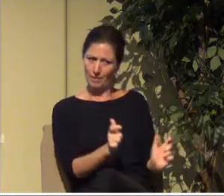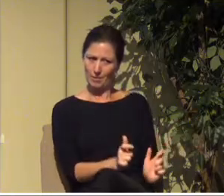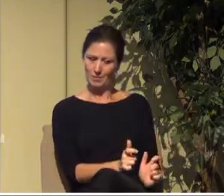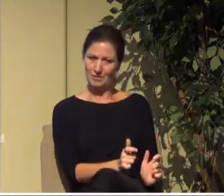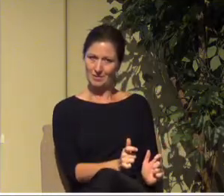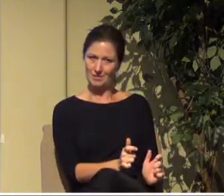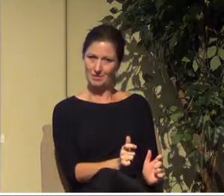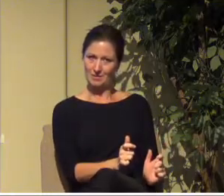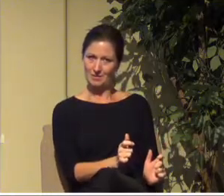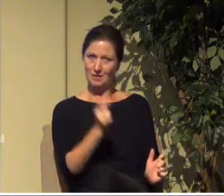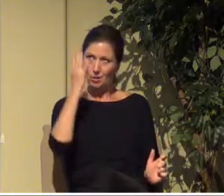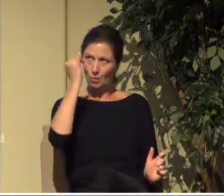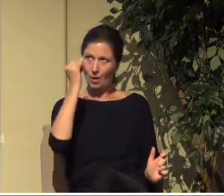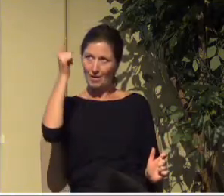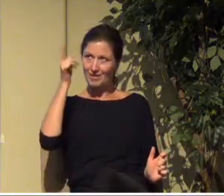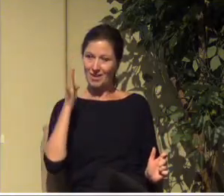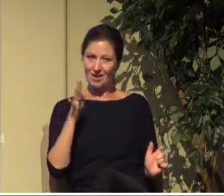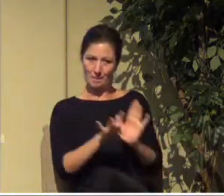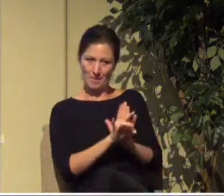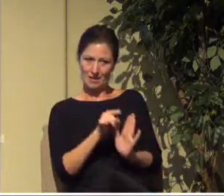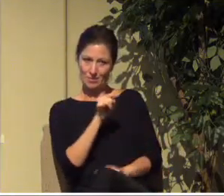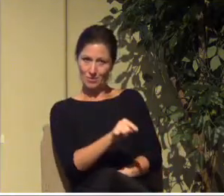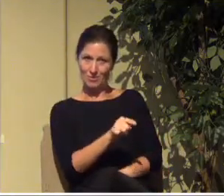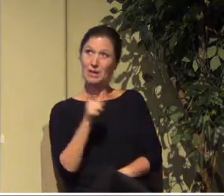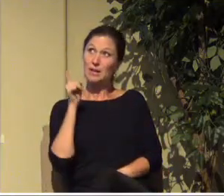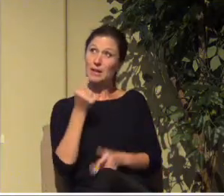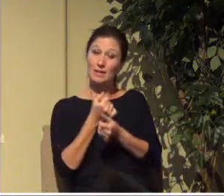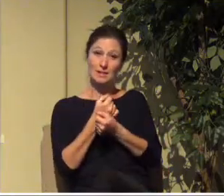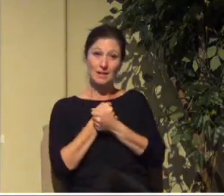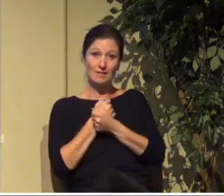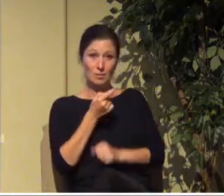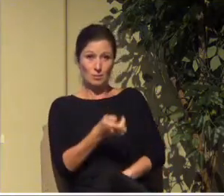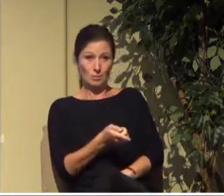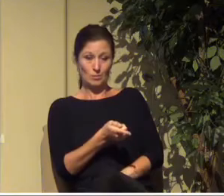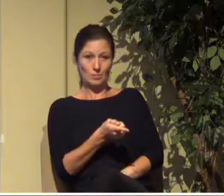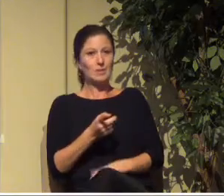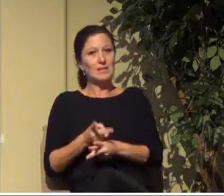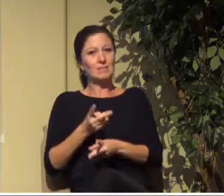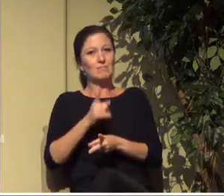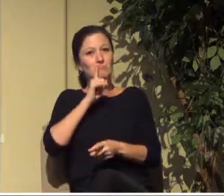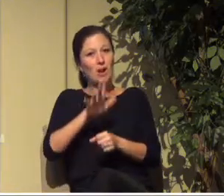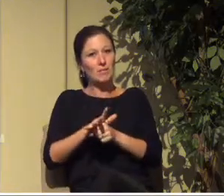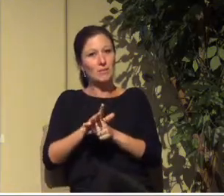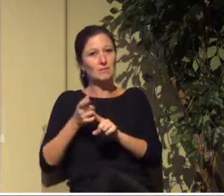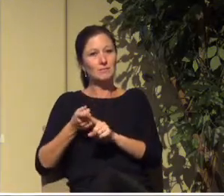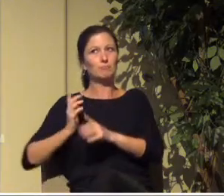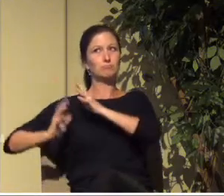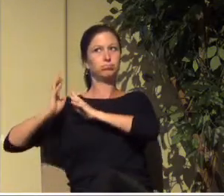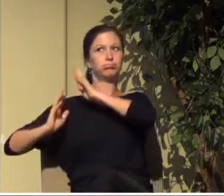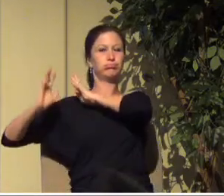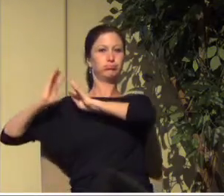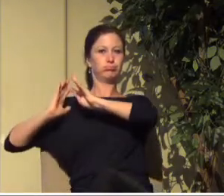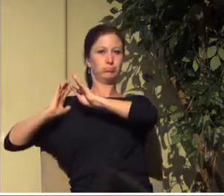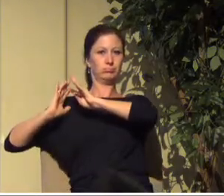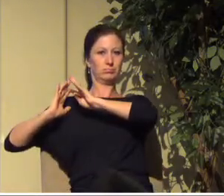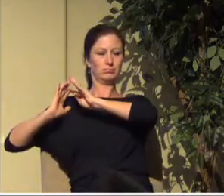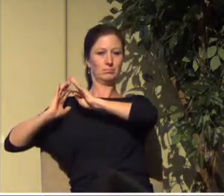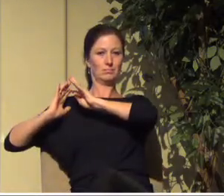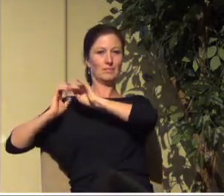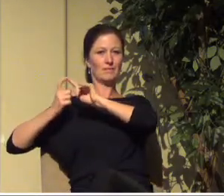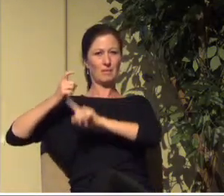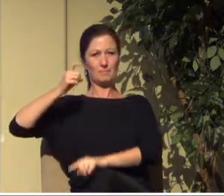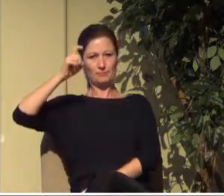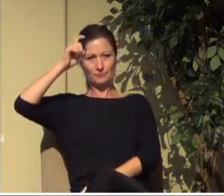Lord loved you and kept the oath he swore to your forefathers that he brought you out of Egypt with a mighty hand and so on.